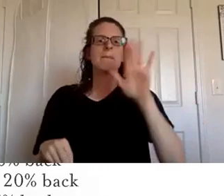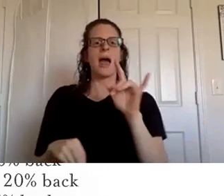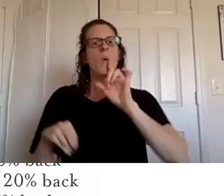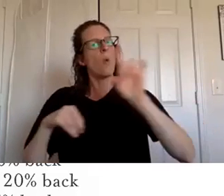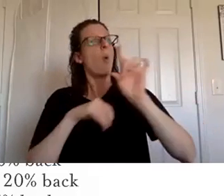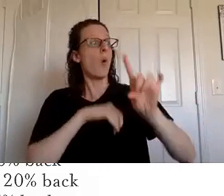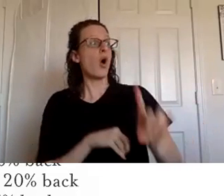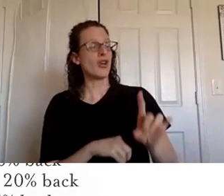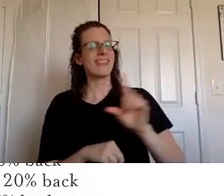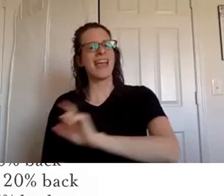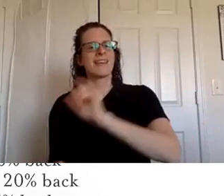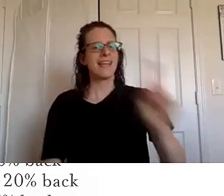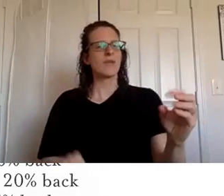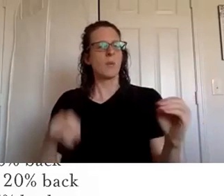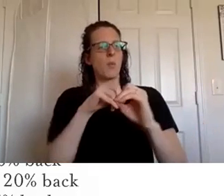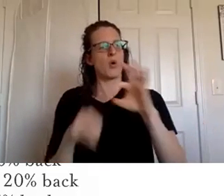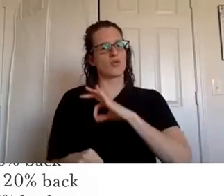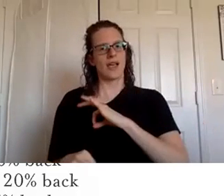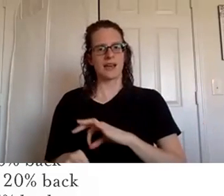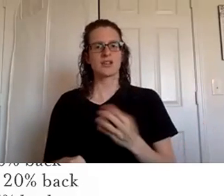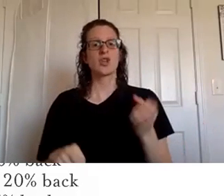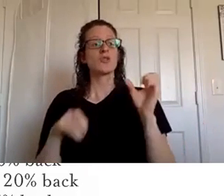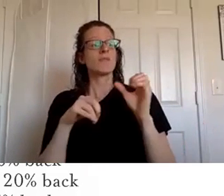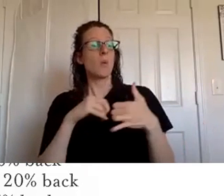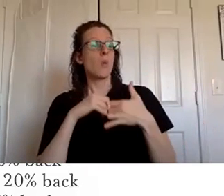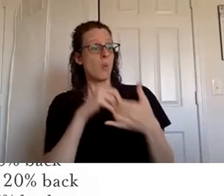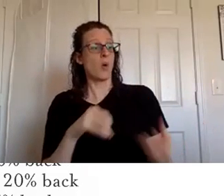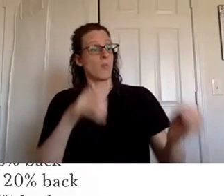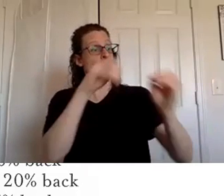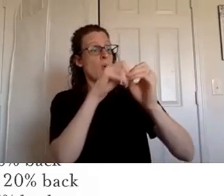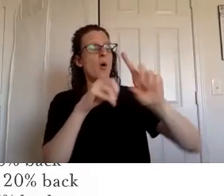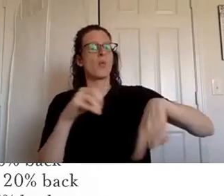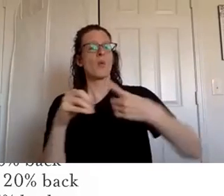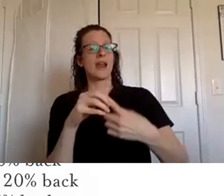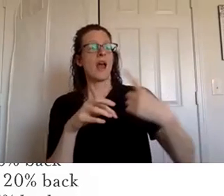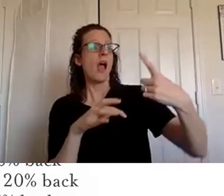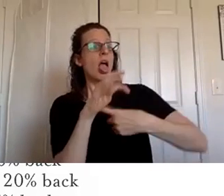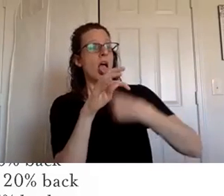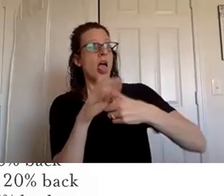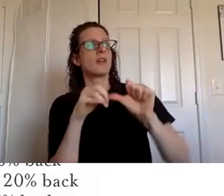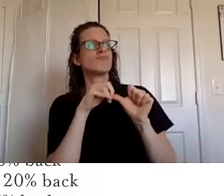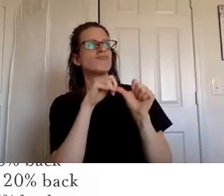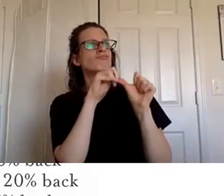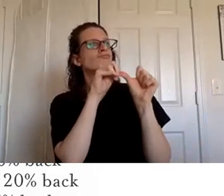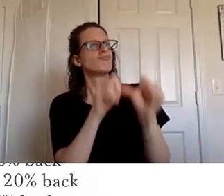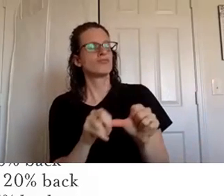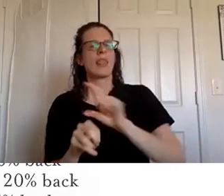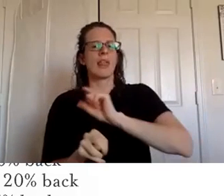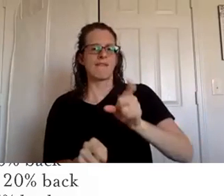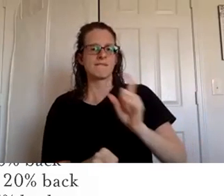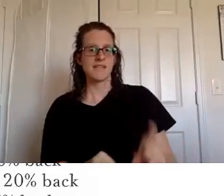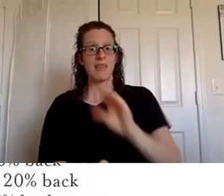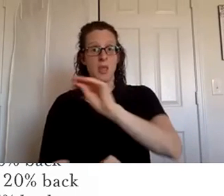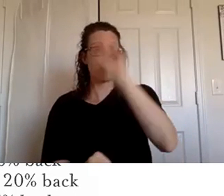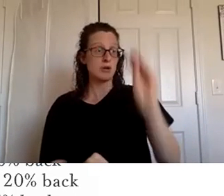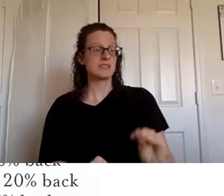essential rewards you get rewarded more when you place consecutive orders and the percentage that you